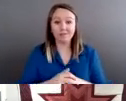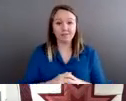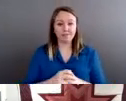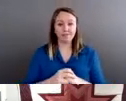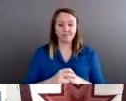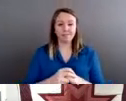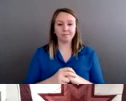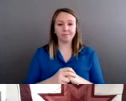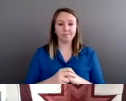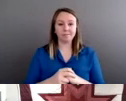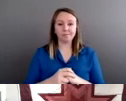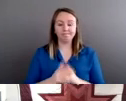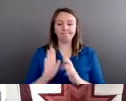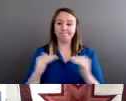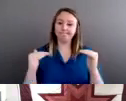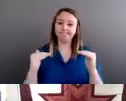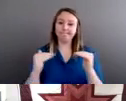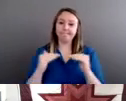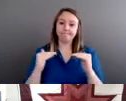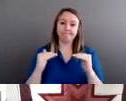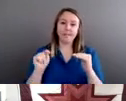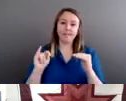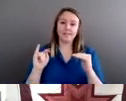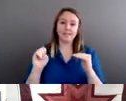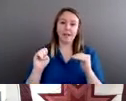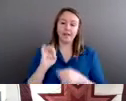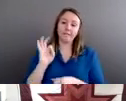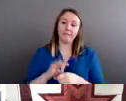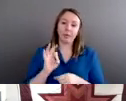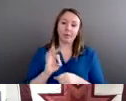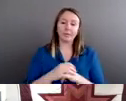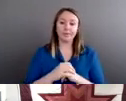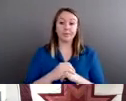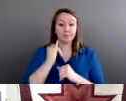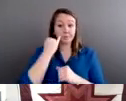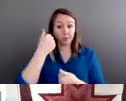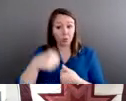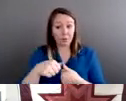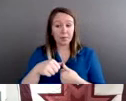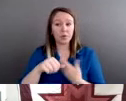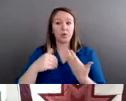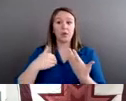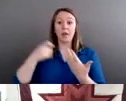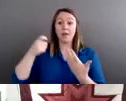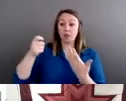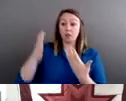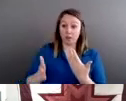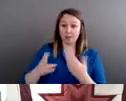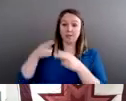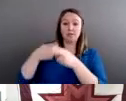It was a tie vote. If you'll remember, we had a justice named Antonin Scalia,